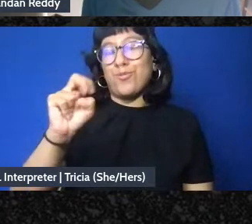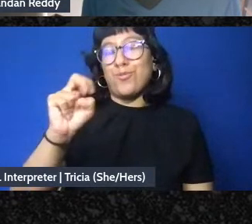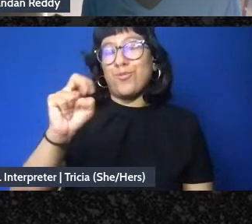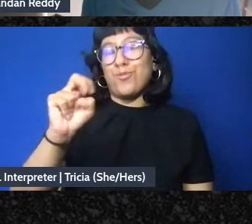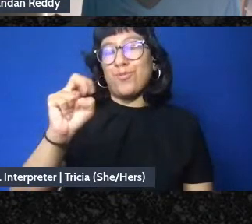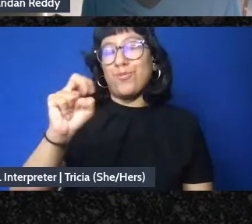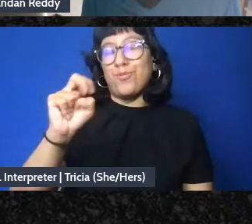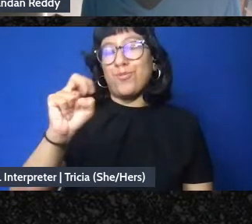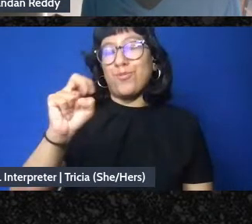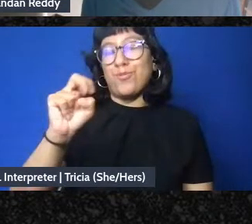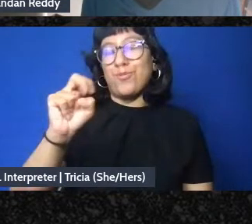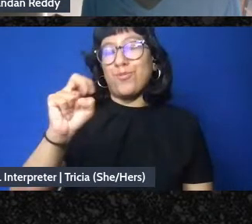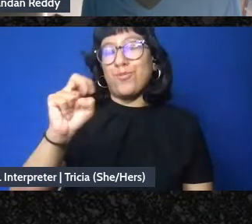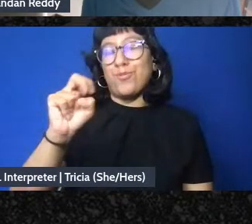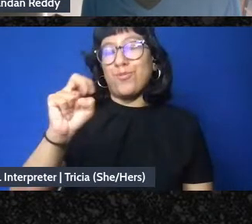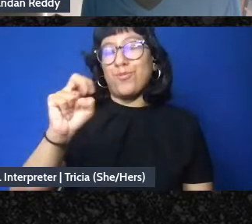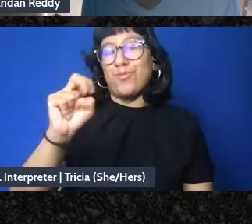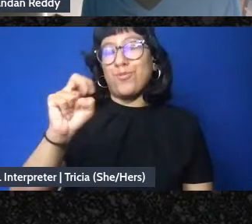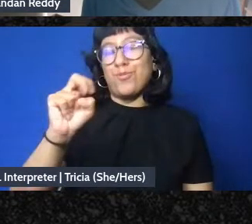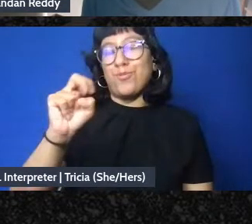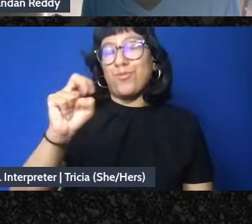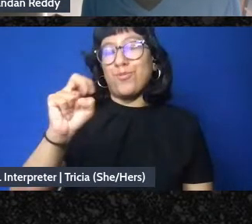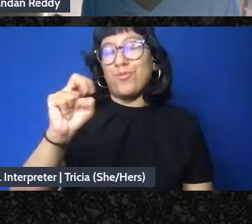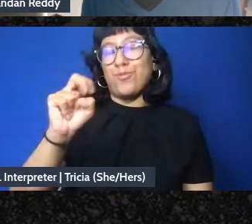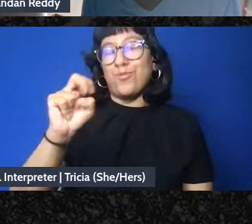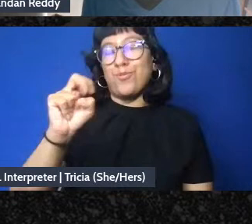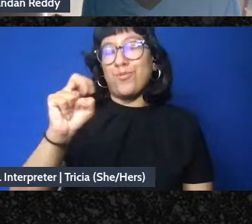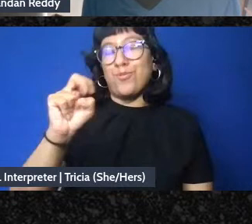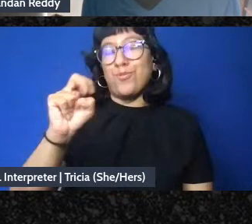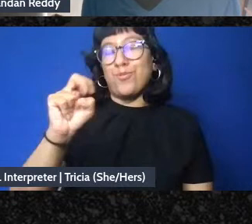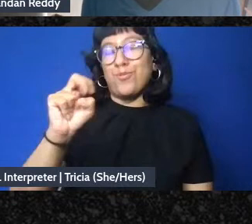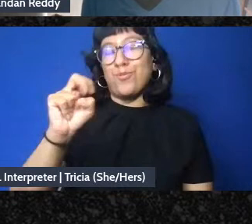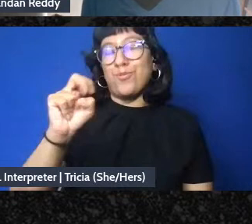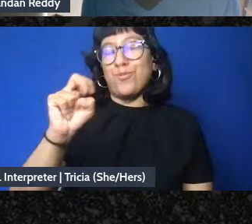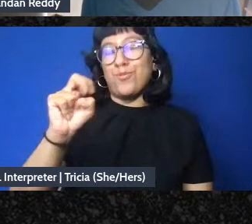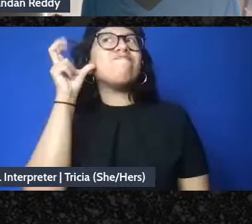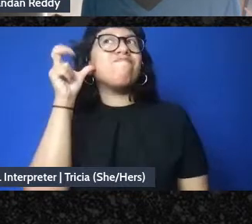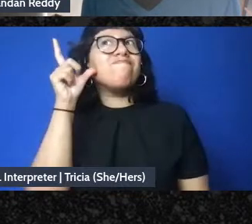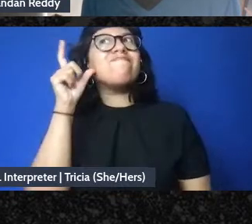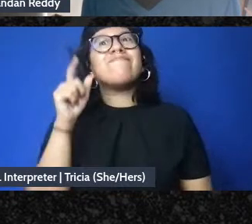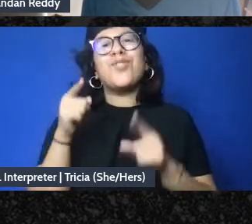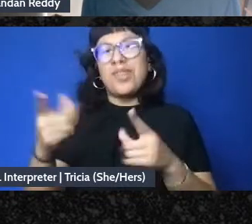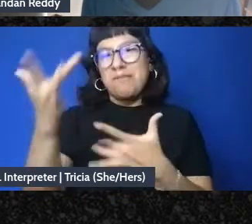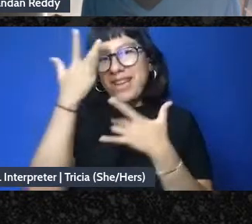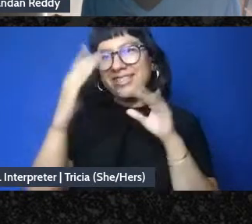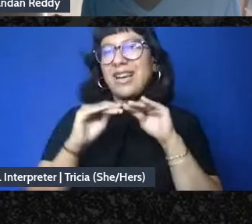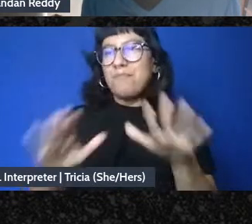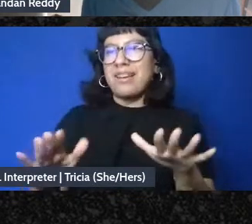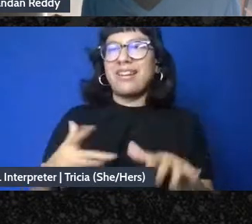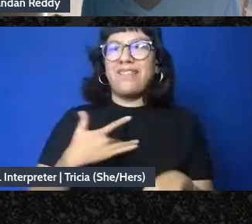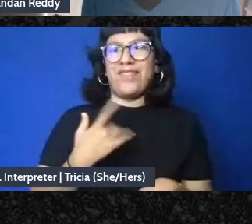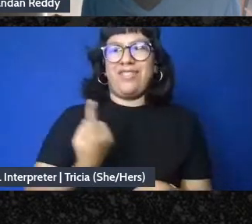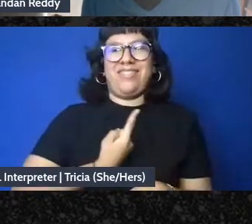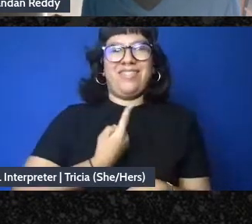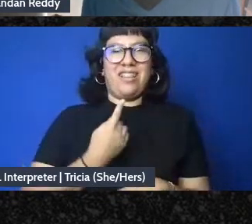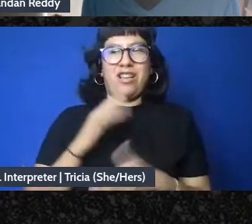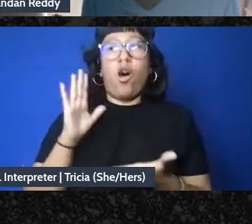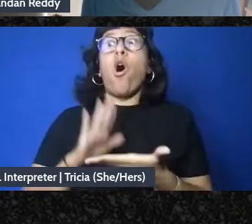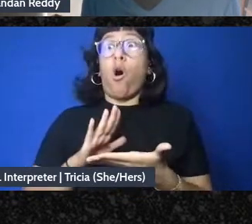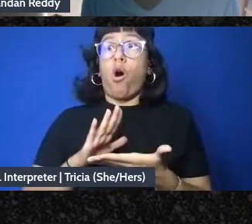all your podcasts that have kept me company during the pandemic and made me feel less lonely and also